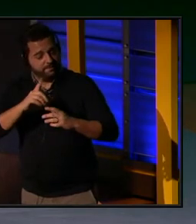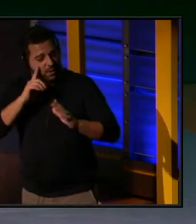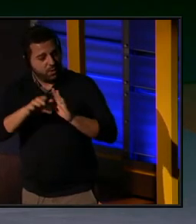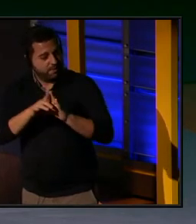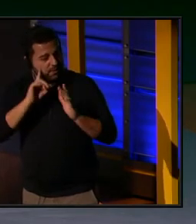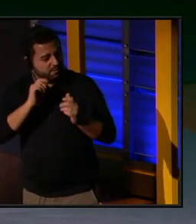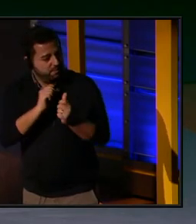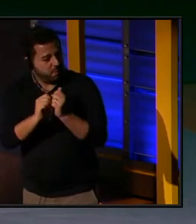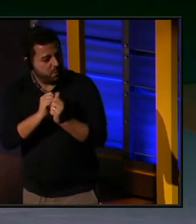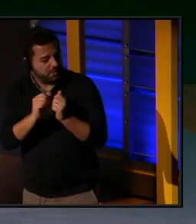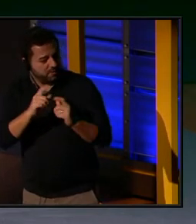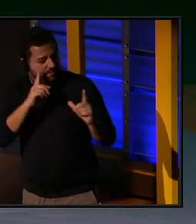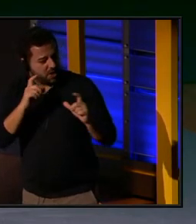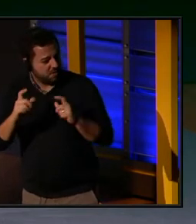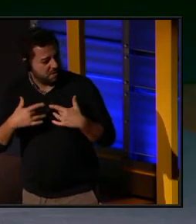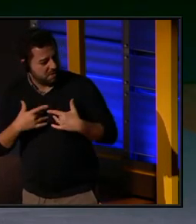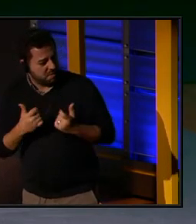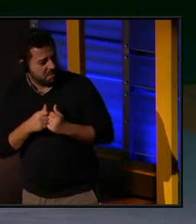-hmm. What was that about?